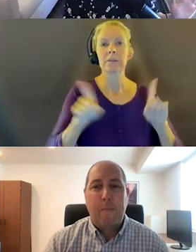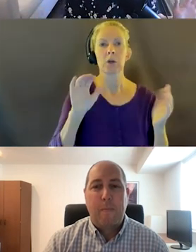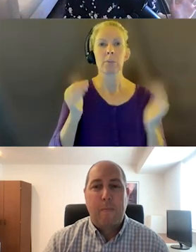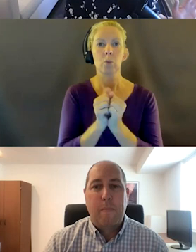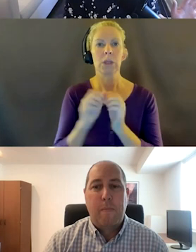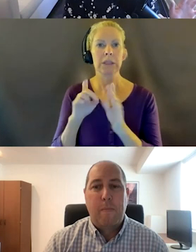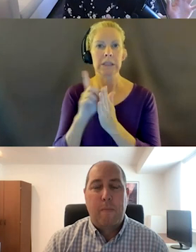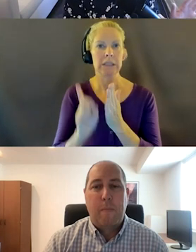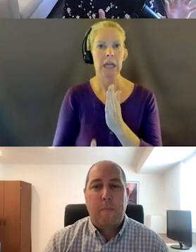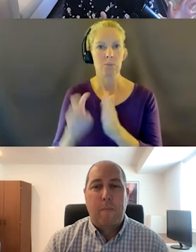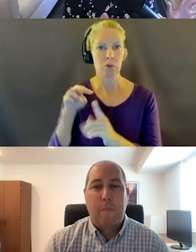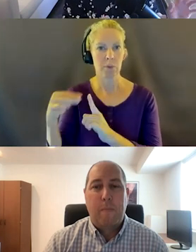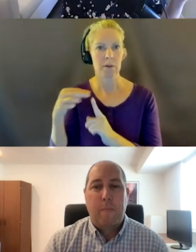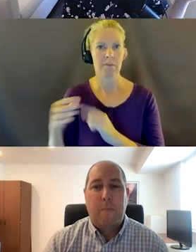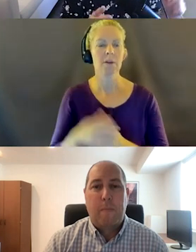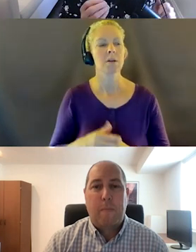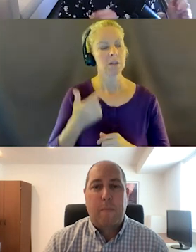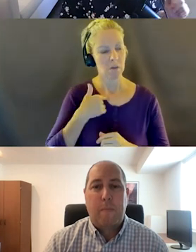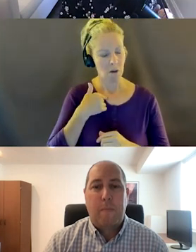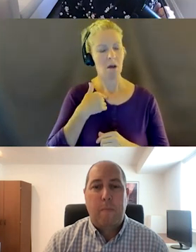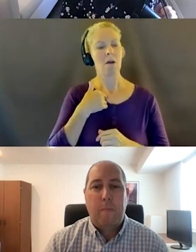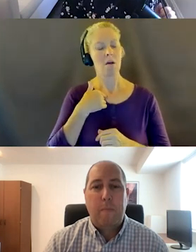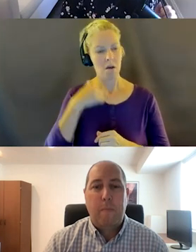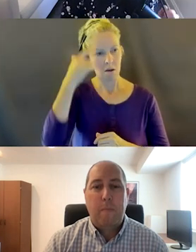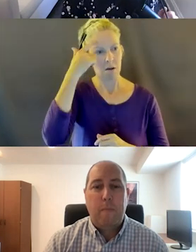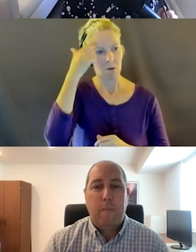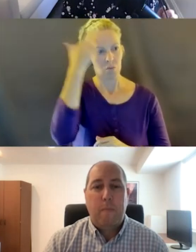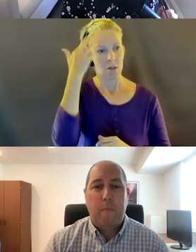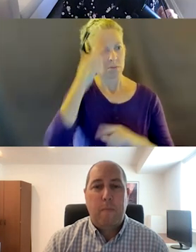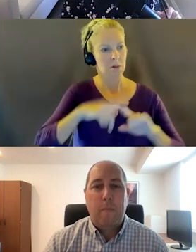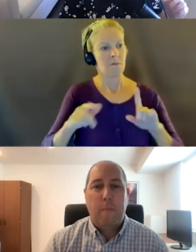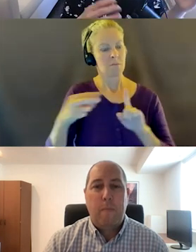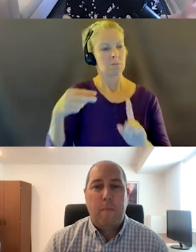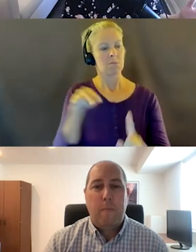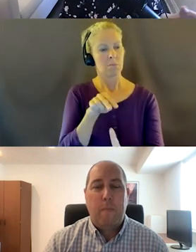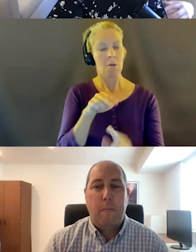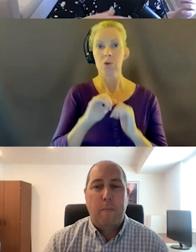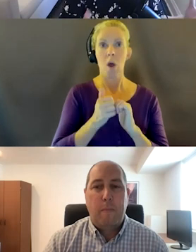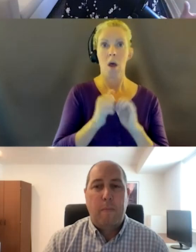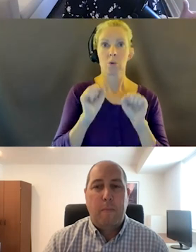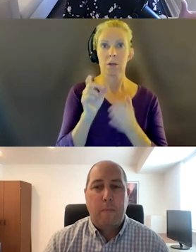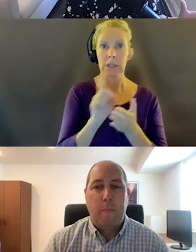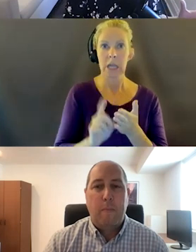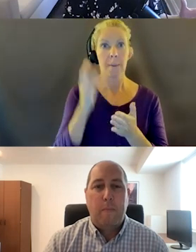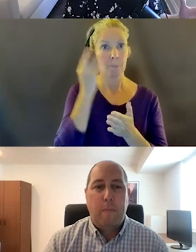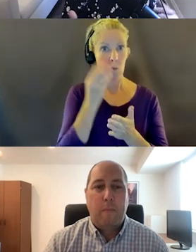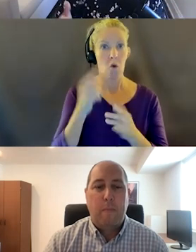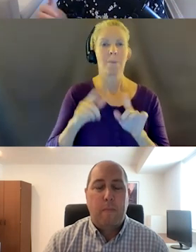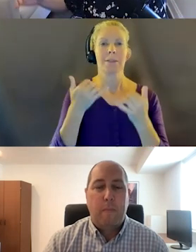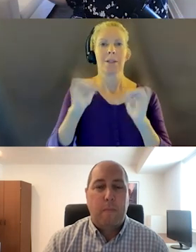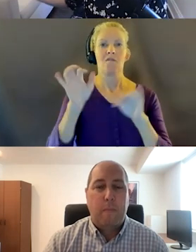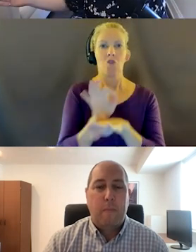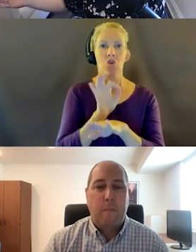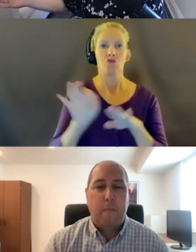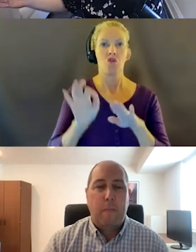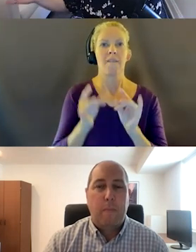took a different perspective at things, like how can I design things to be different and still be beautiful, still be highly functional. And